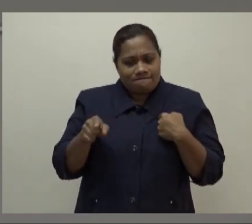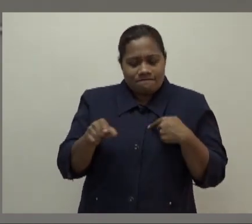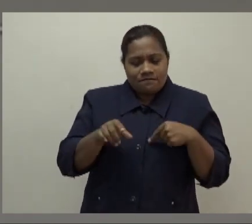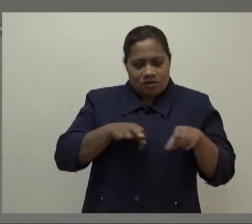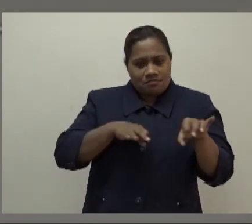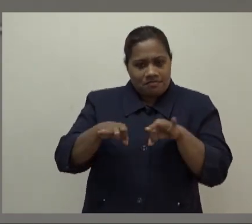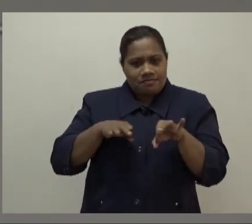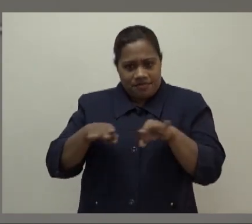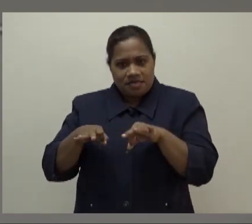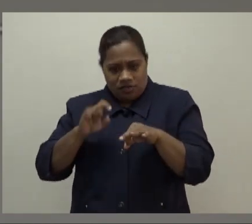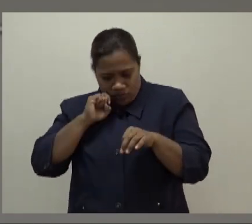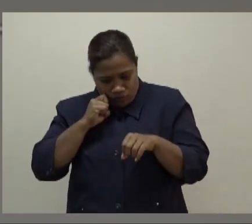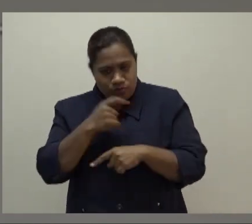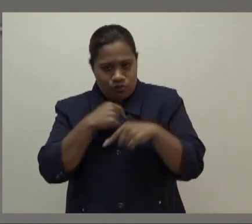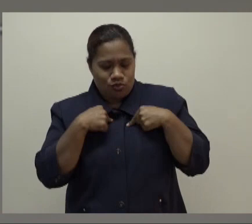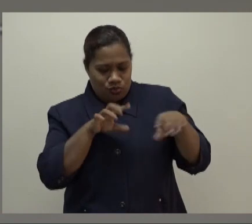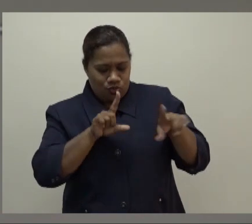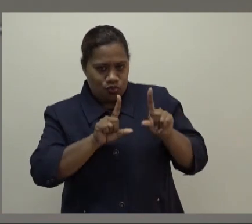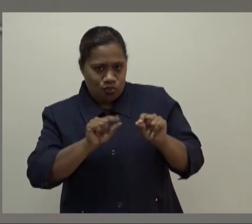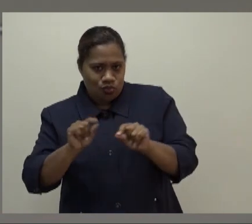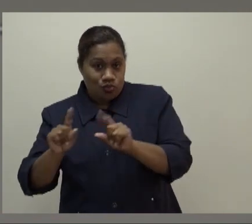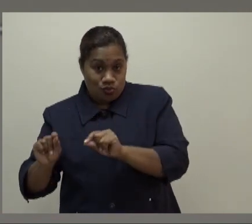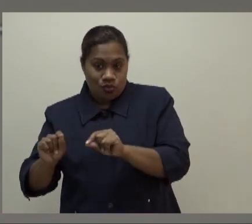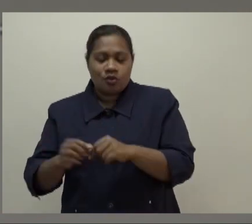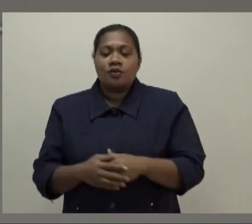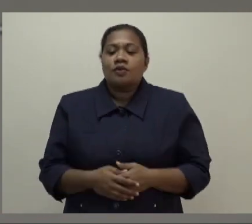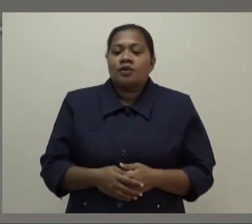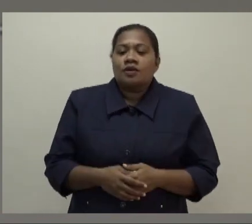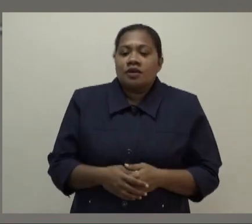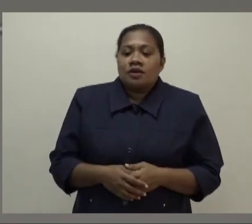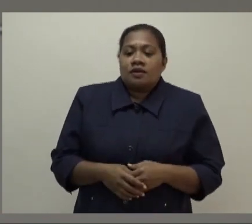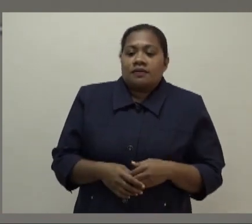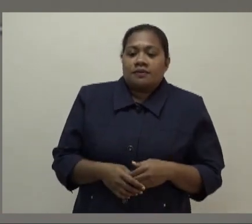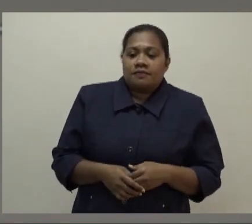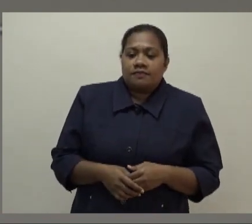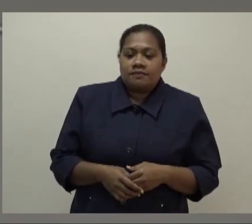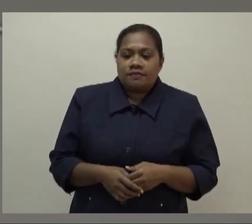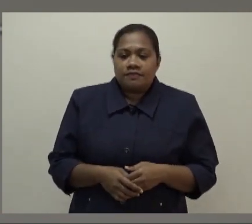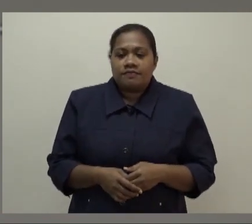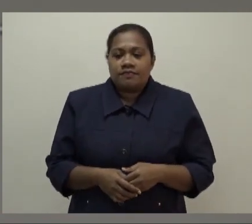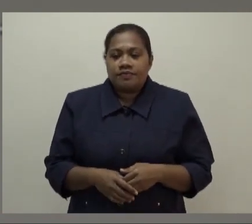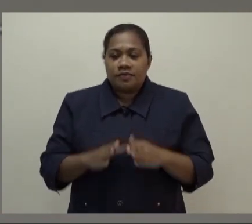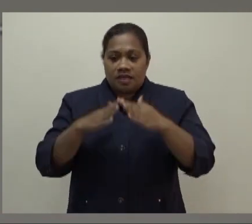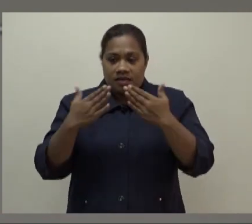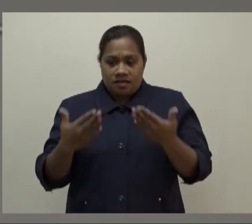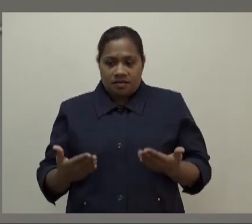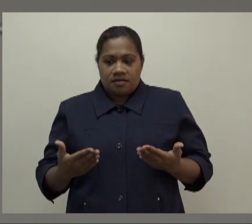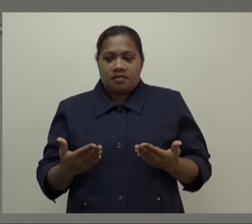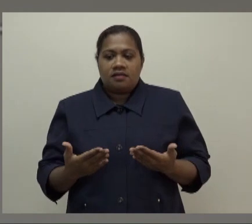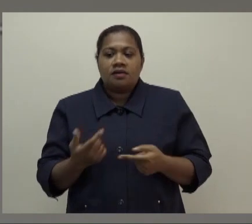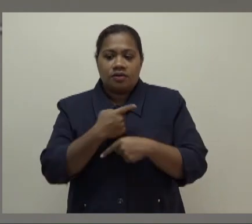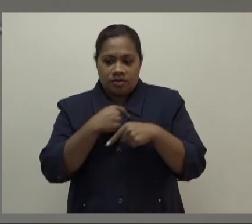disseminate the finer details of the posture we're going to adopt or what we're going to do for obvious reasons.